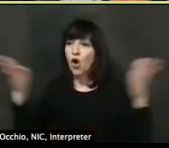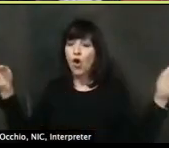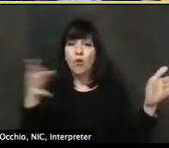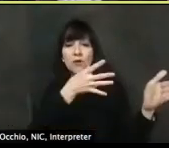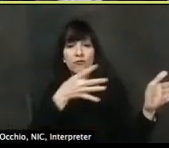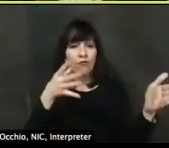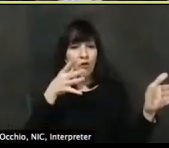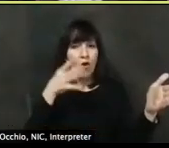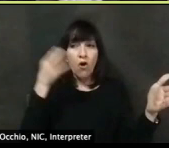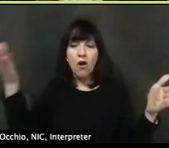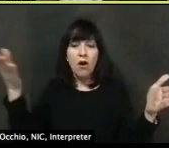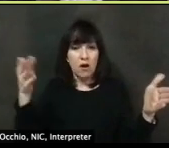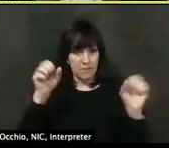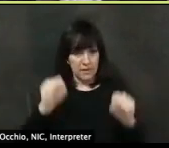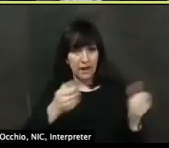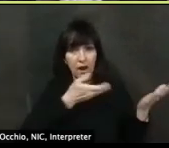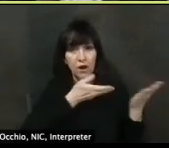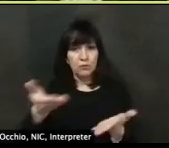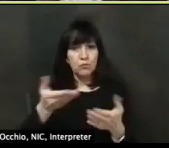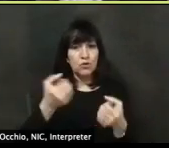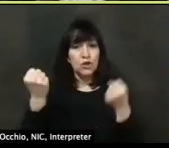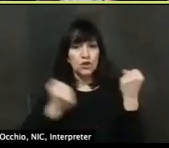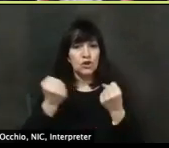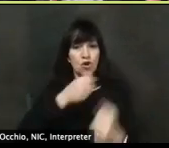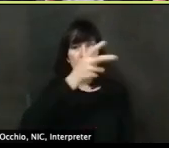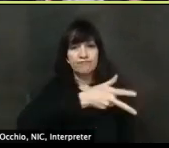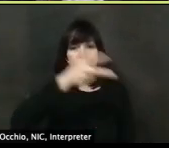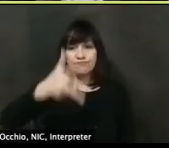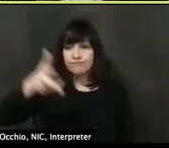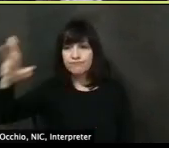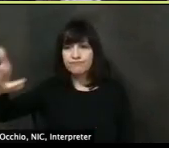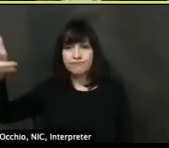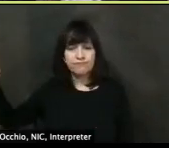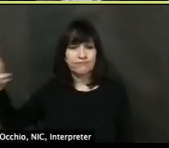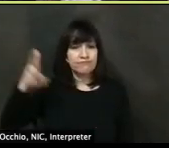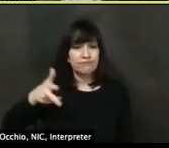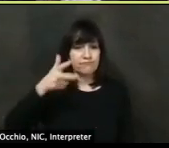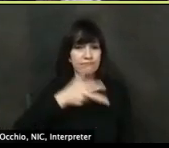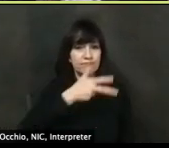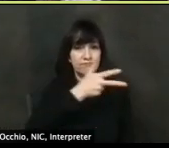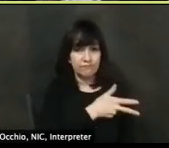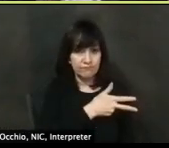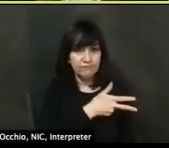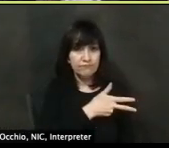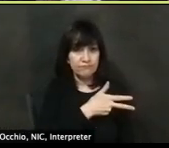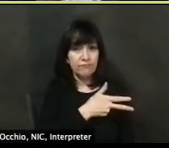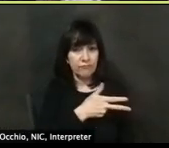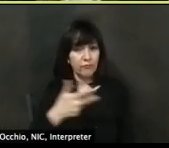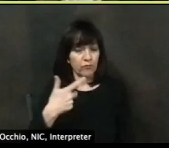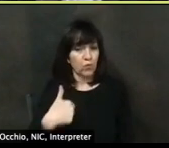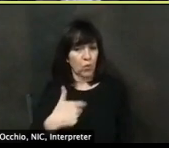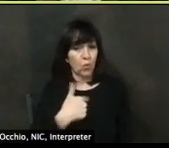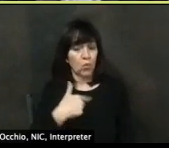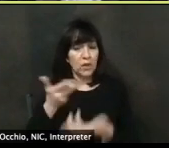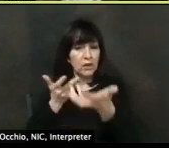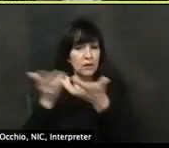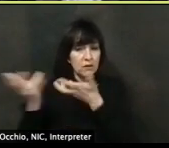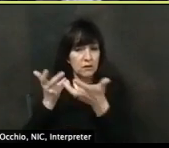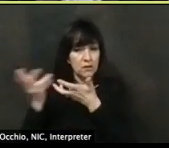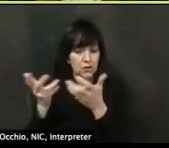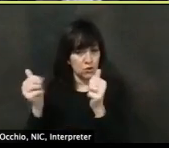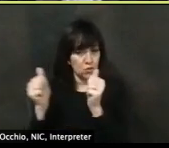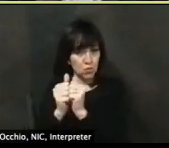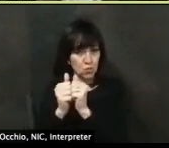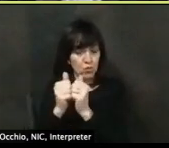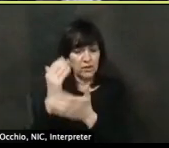can be, uh, properly distance apart. Uh, and that's what we were moving to say can, can take place now. Um, there's further guidance